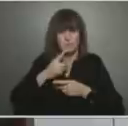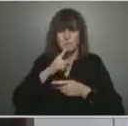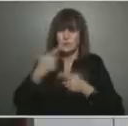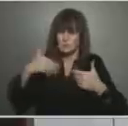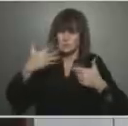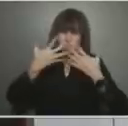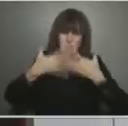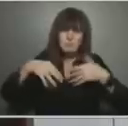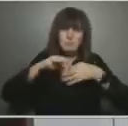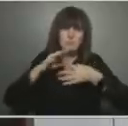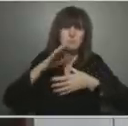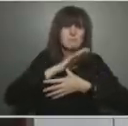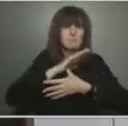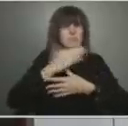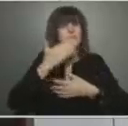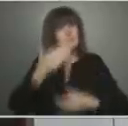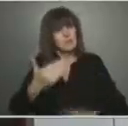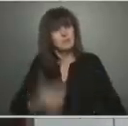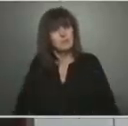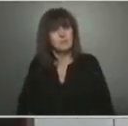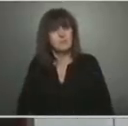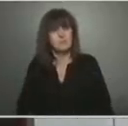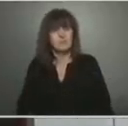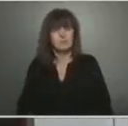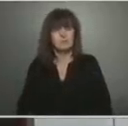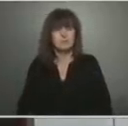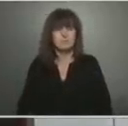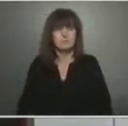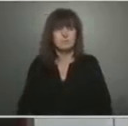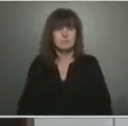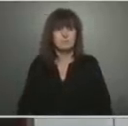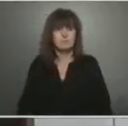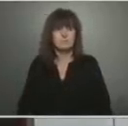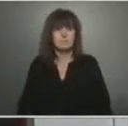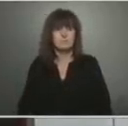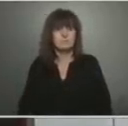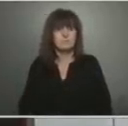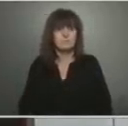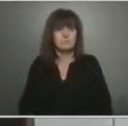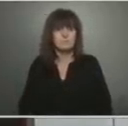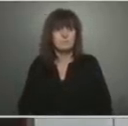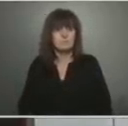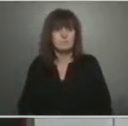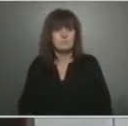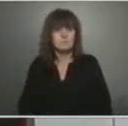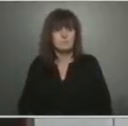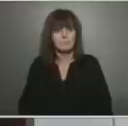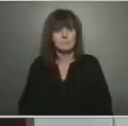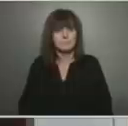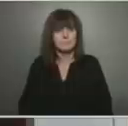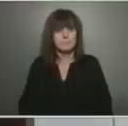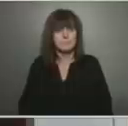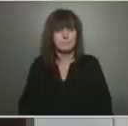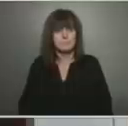Go to the phone lines for questions. Just a reminder, one question, one follow-up. Over to the first question, please.